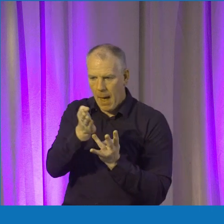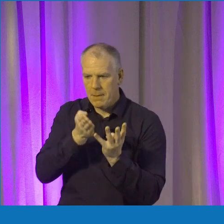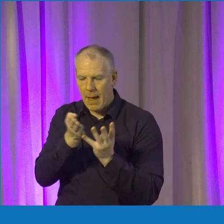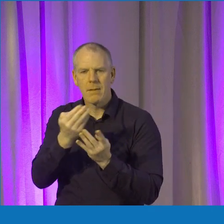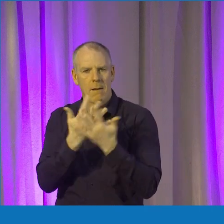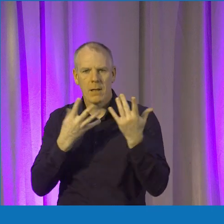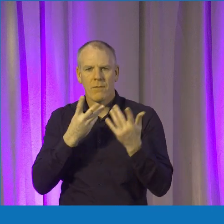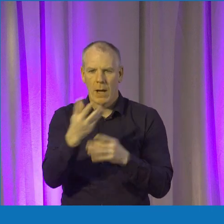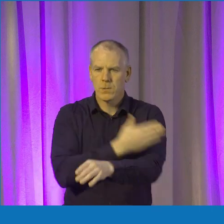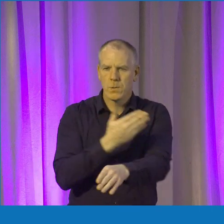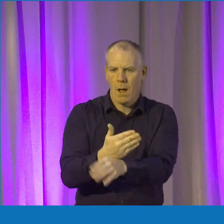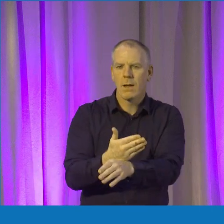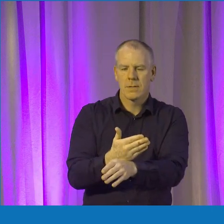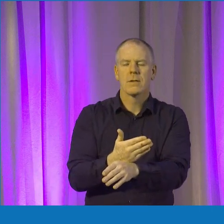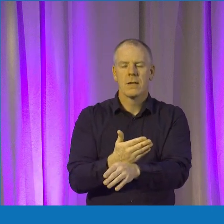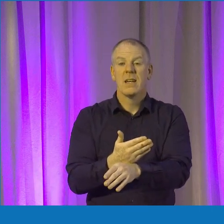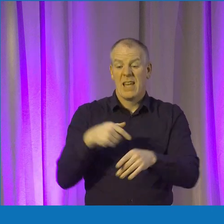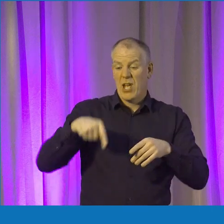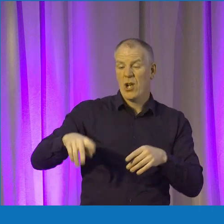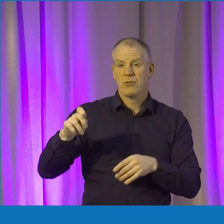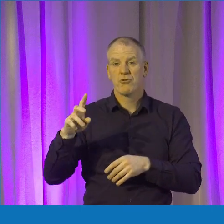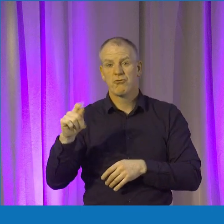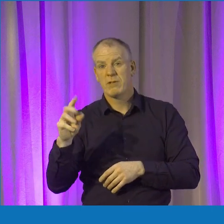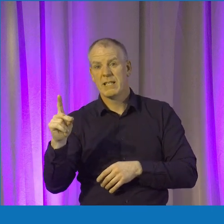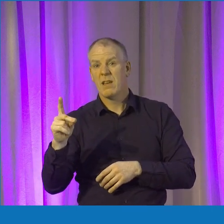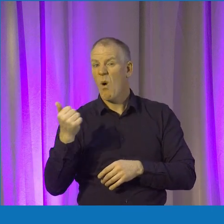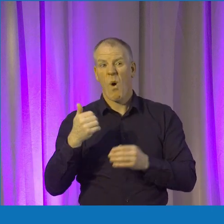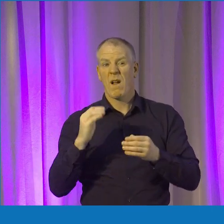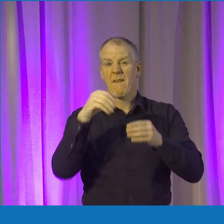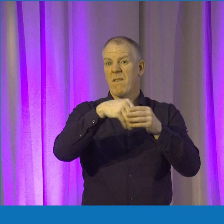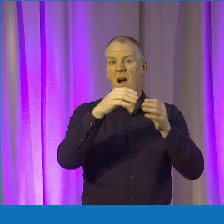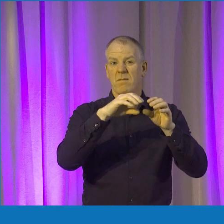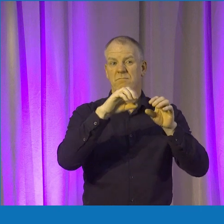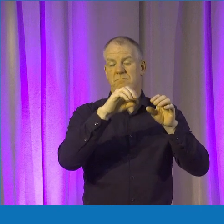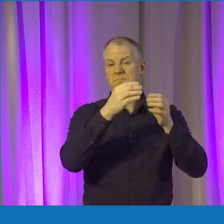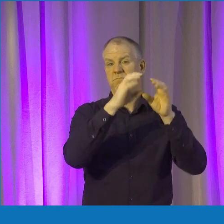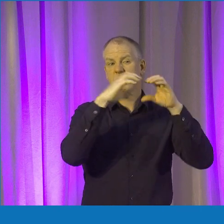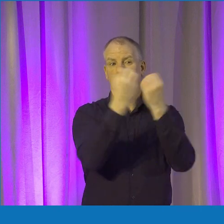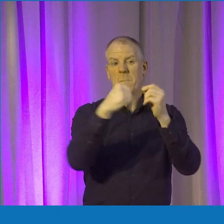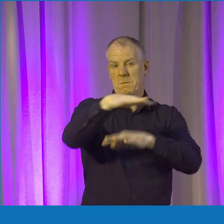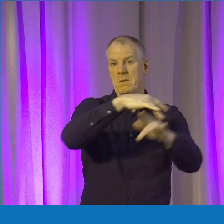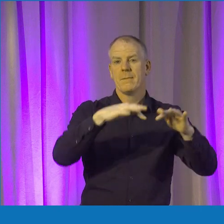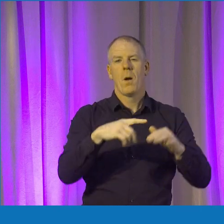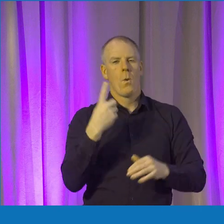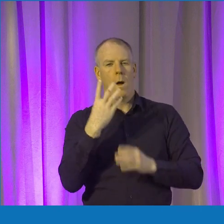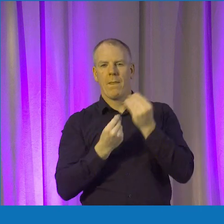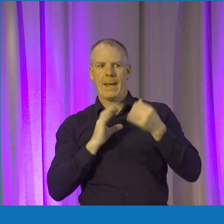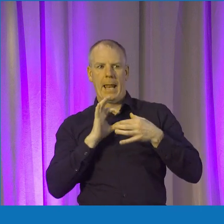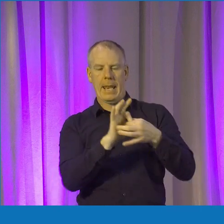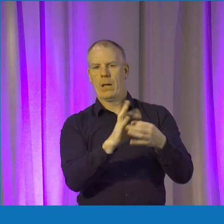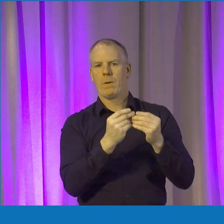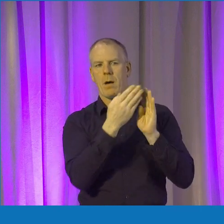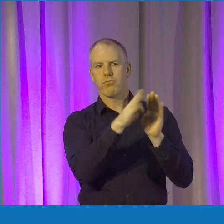get started either in Trinity or in the wider ecosystem. One of the things that I know does connect us to the wider ecosystem